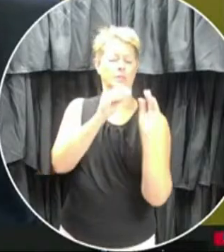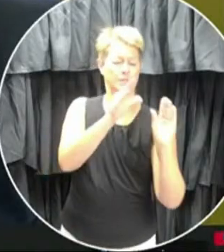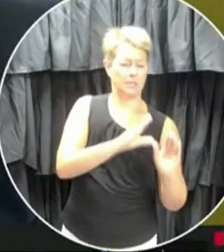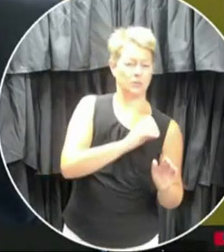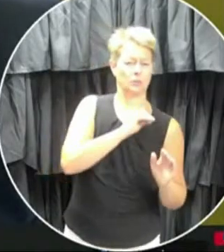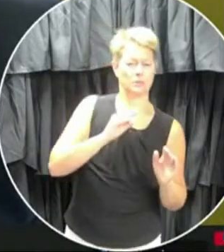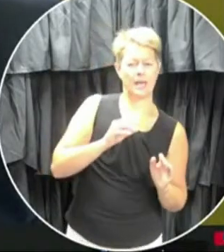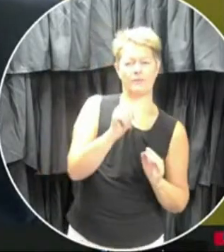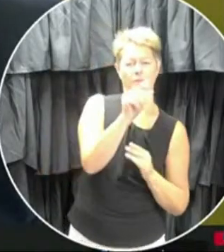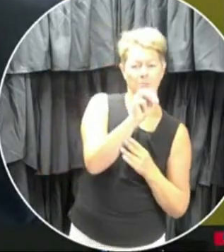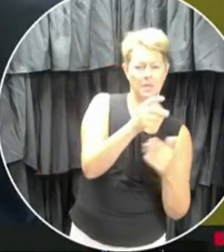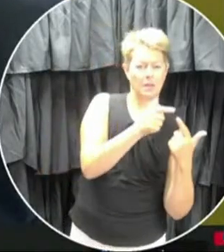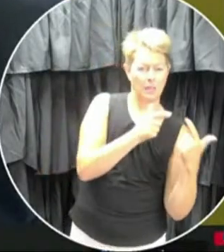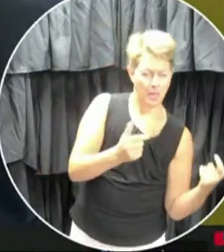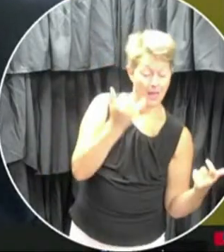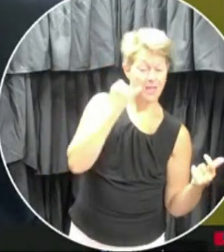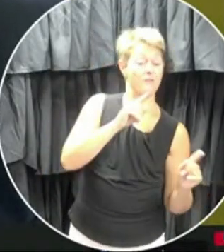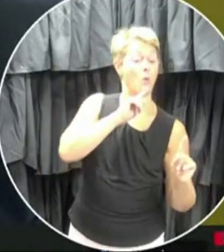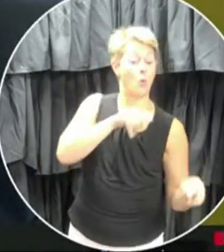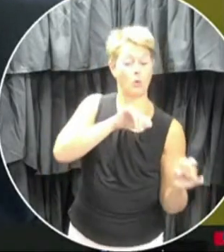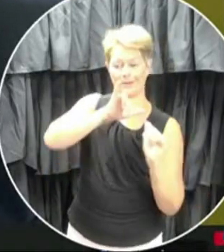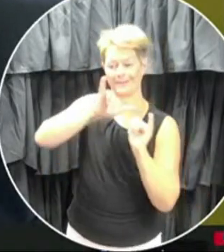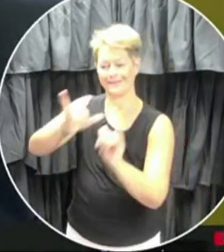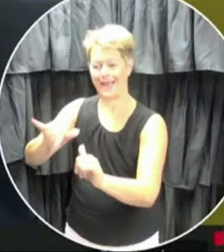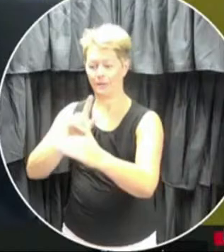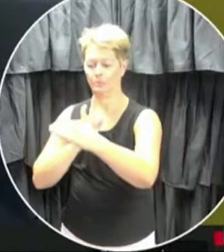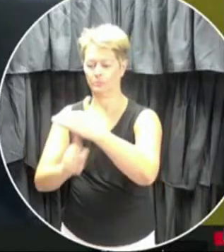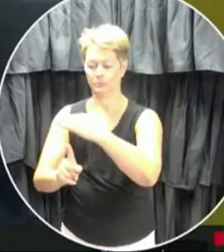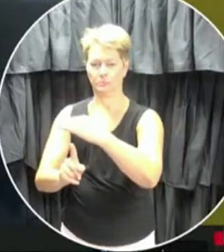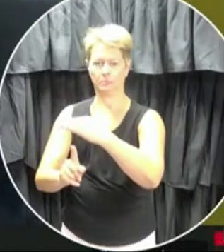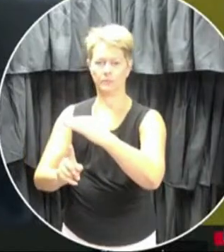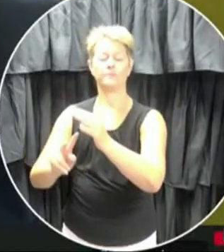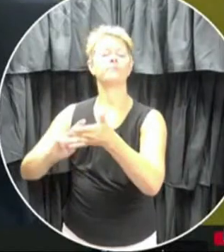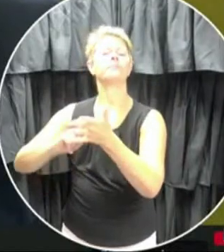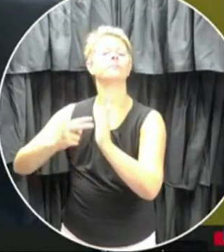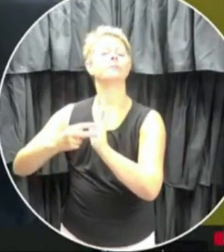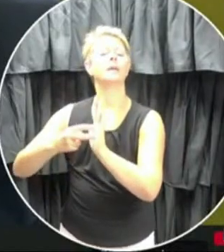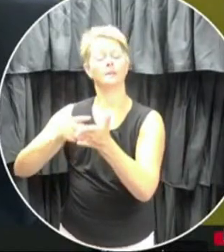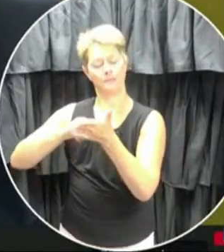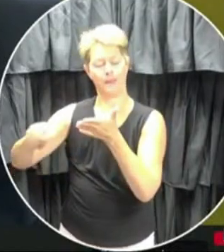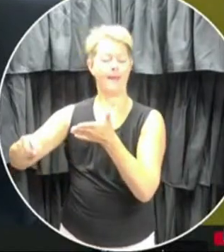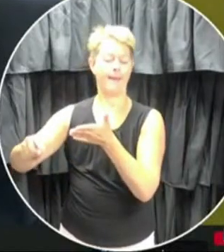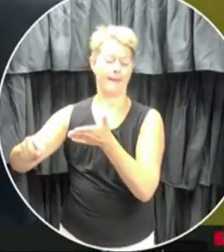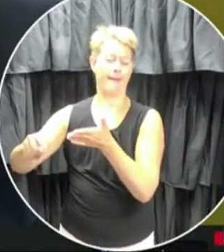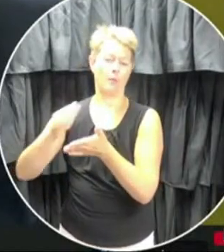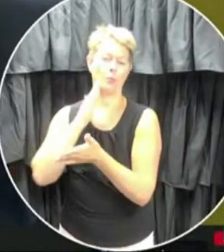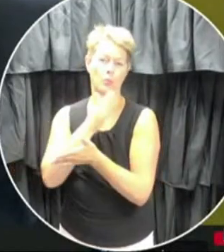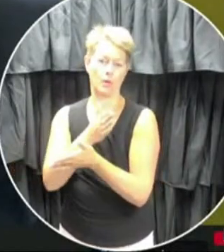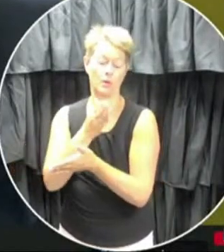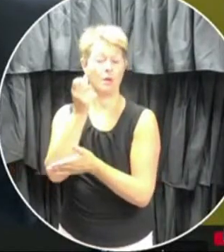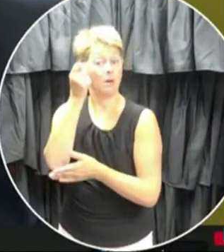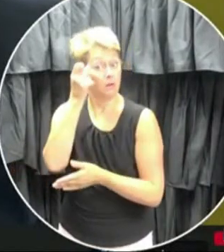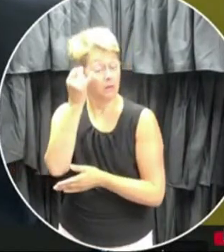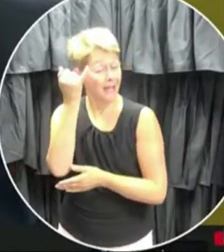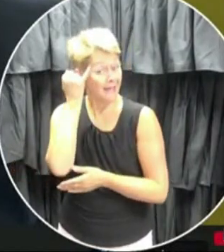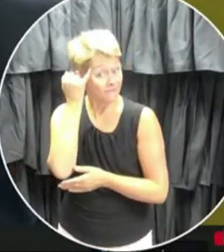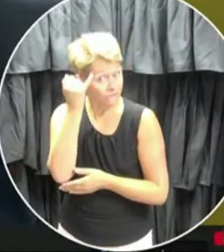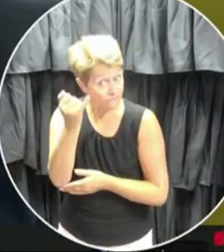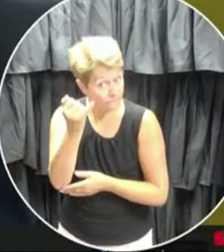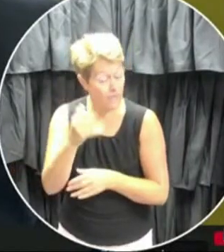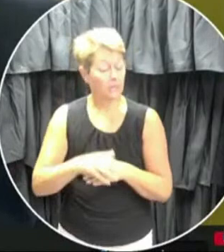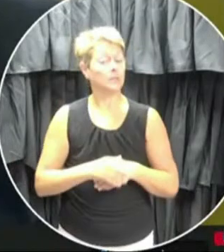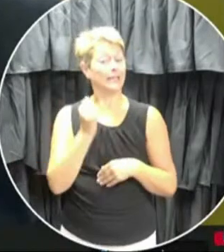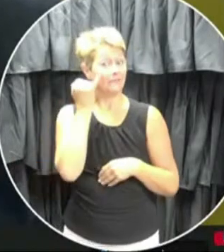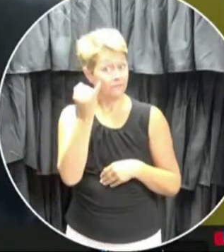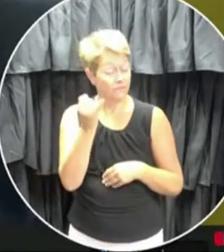as per an order, and, um, then there's provisions for that for paid leave. However, if an employee is, uh,